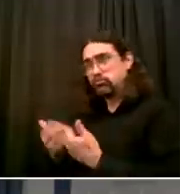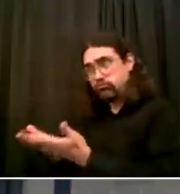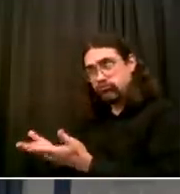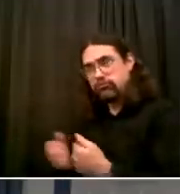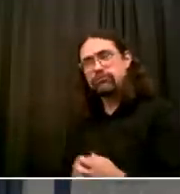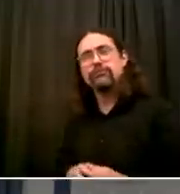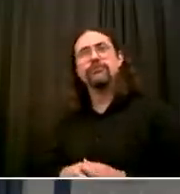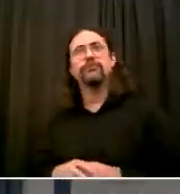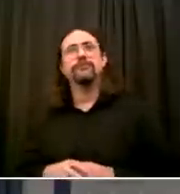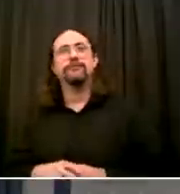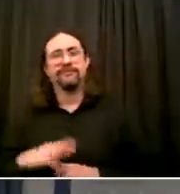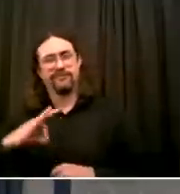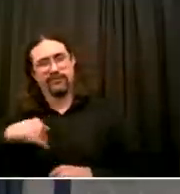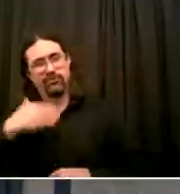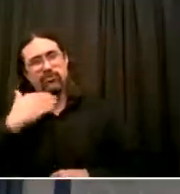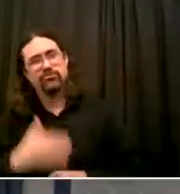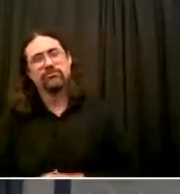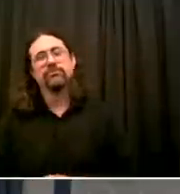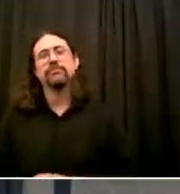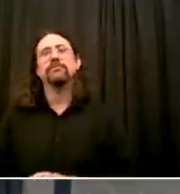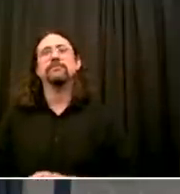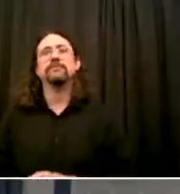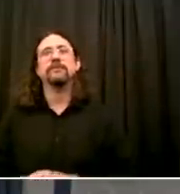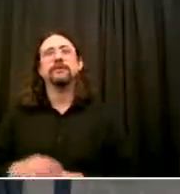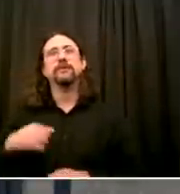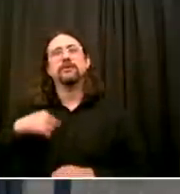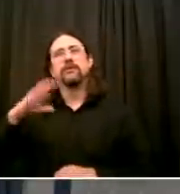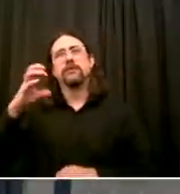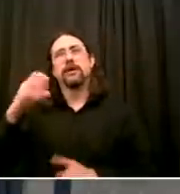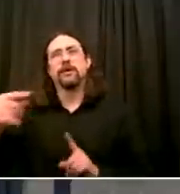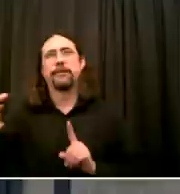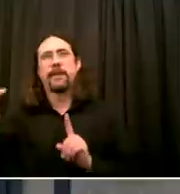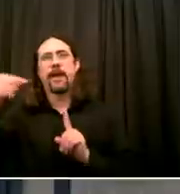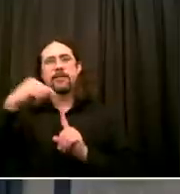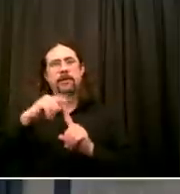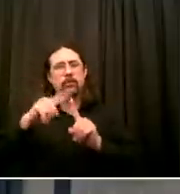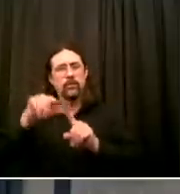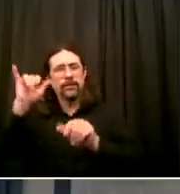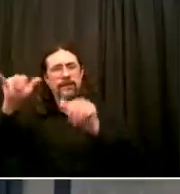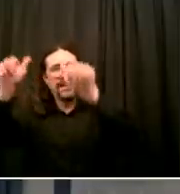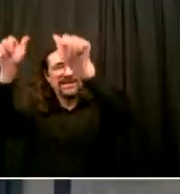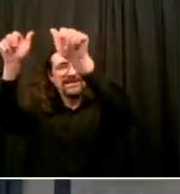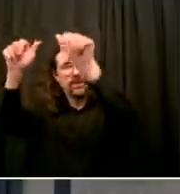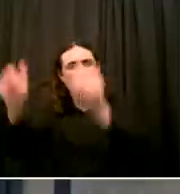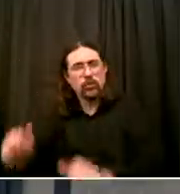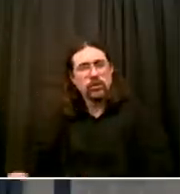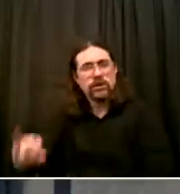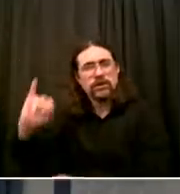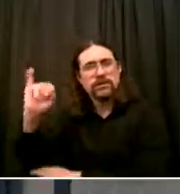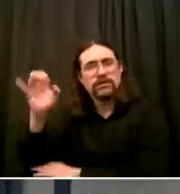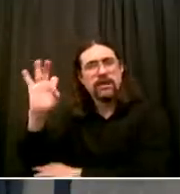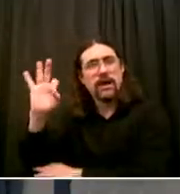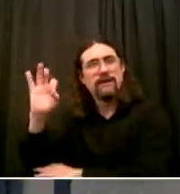Jefferson's statue There's also a statue of George Washington in City Hall